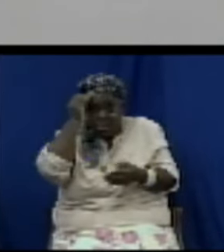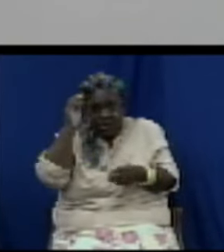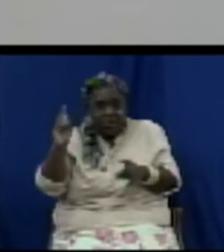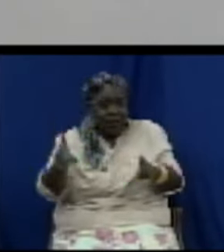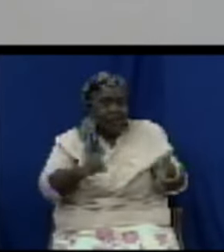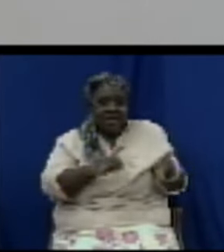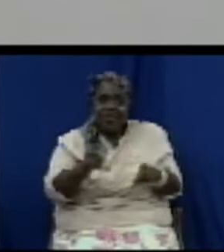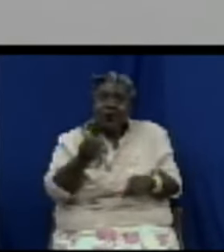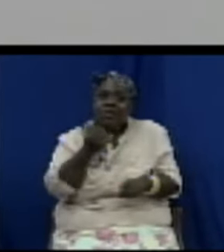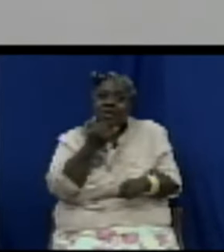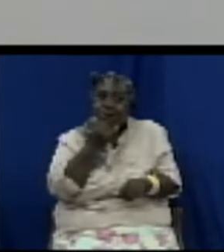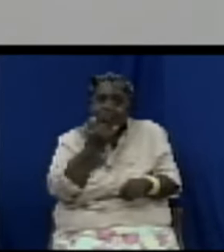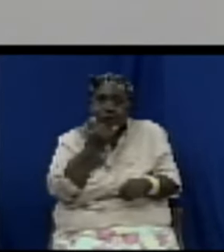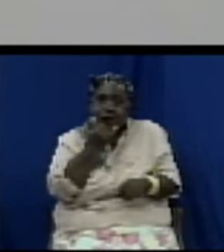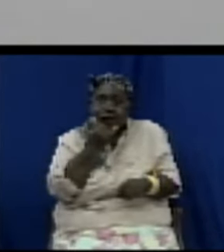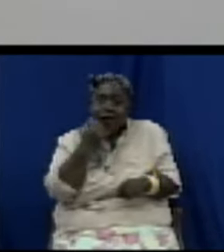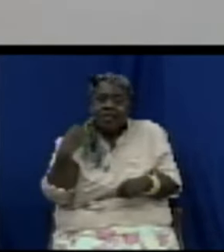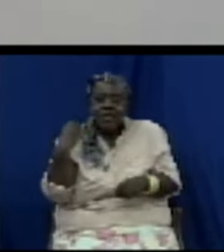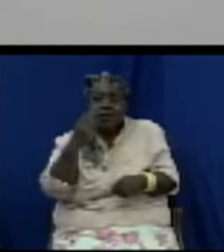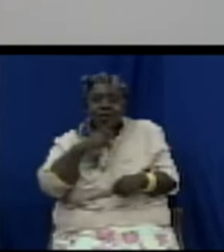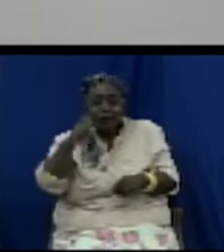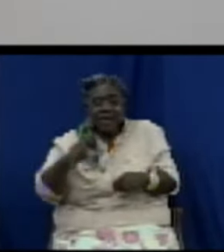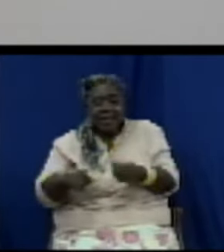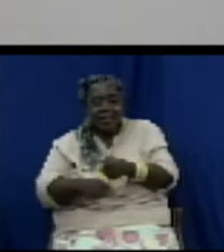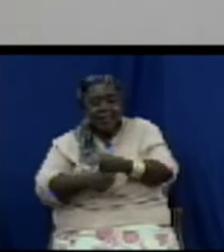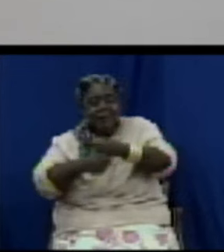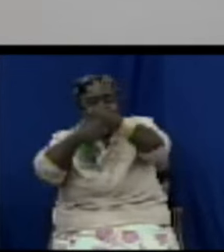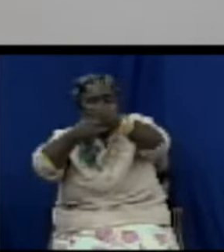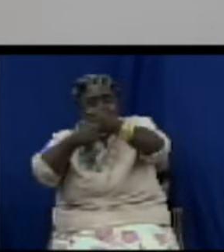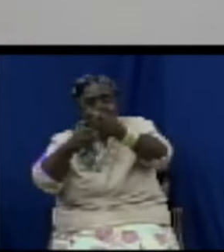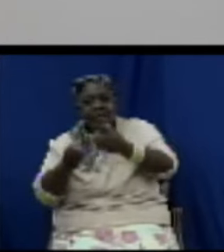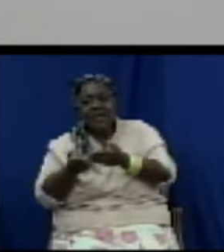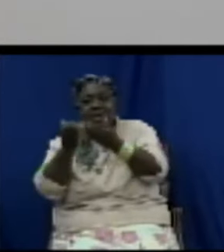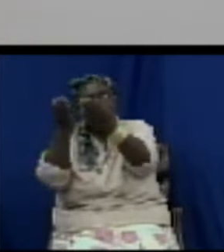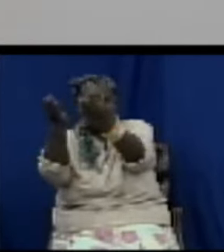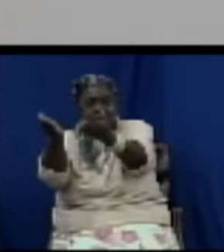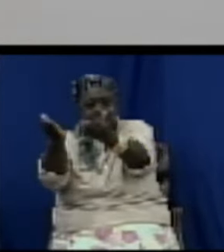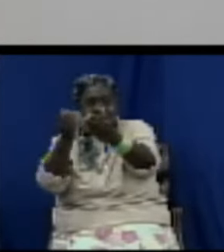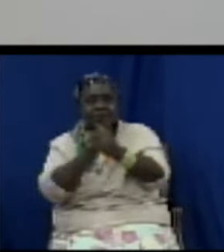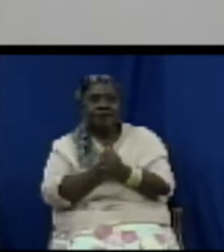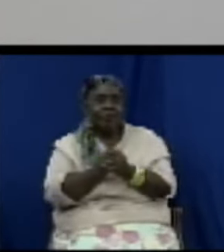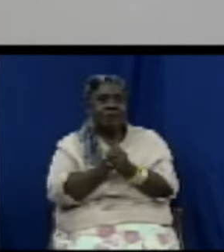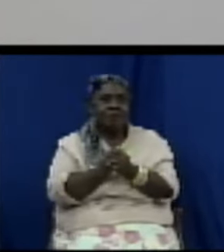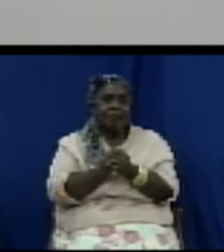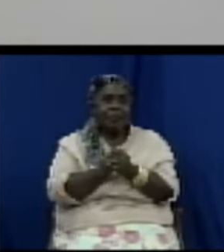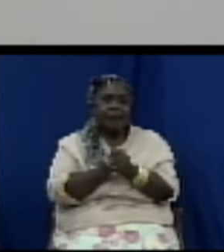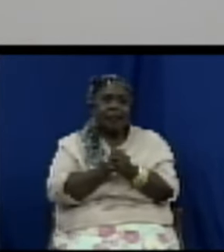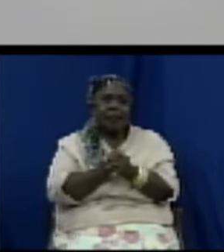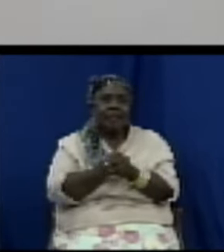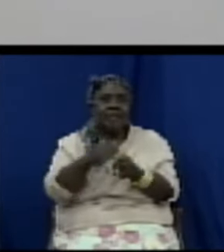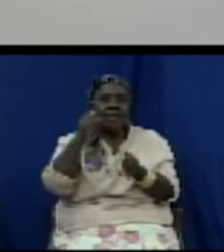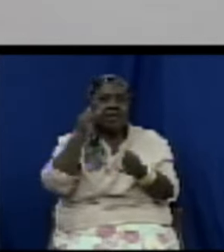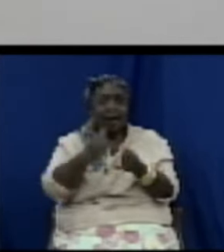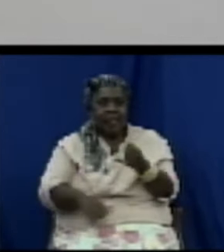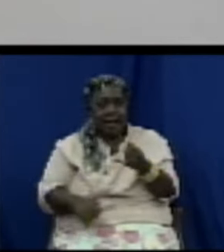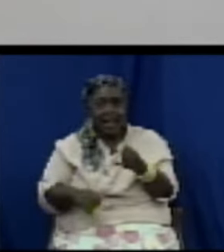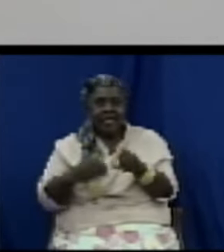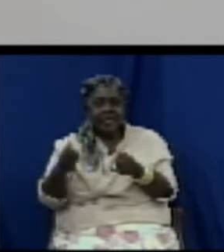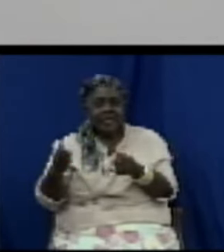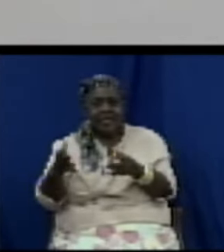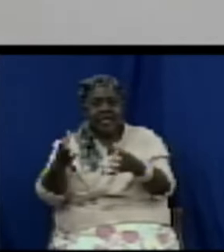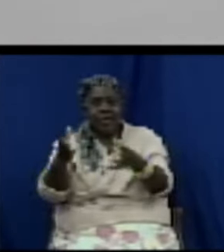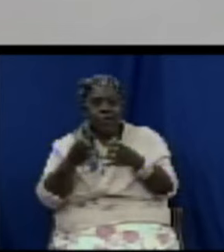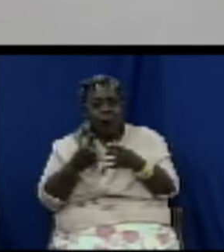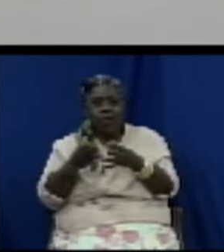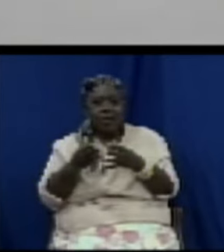support this pass it and move it along and lastly I want to mention inclusivity and social